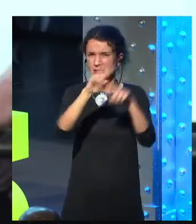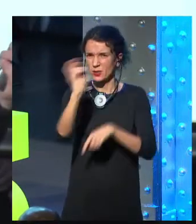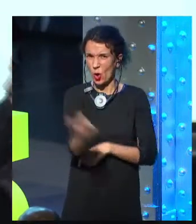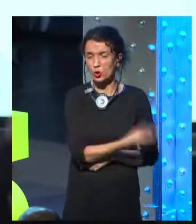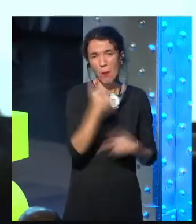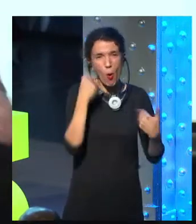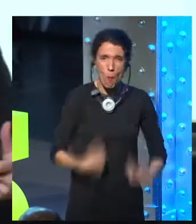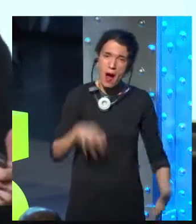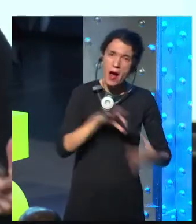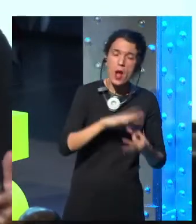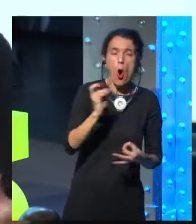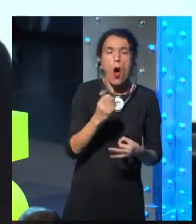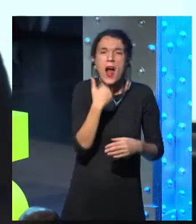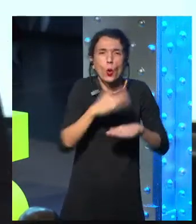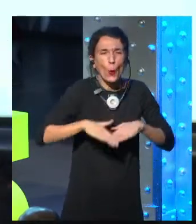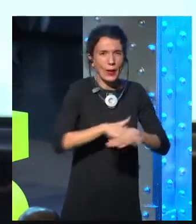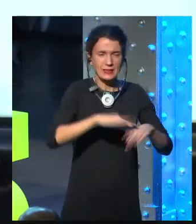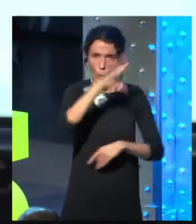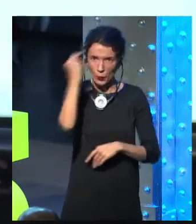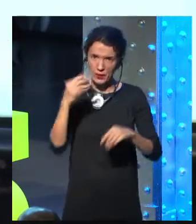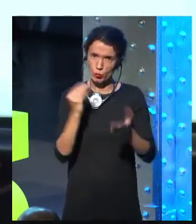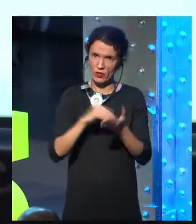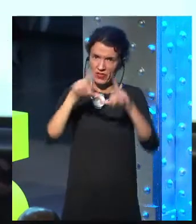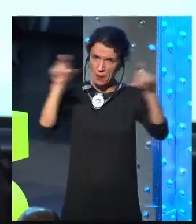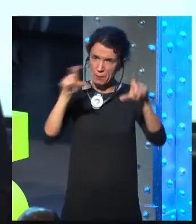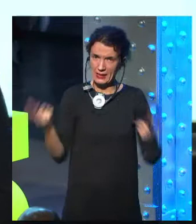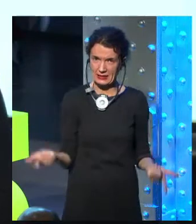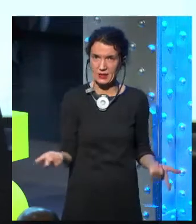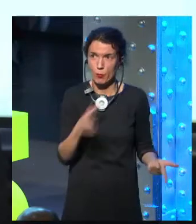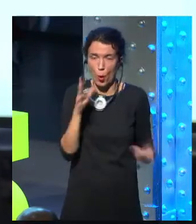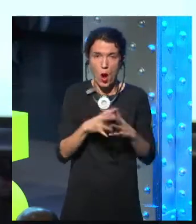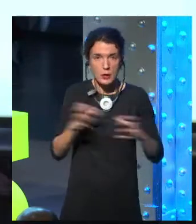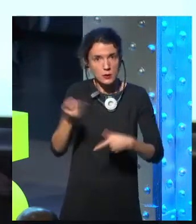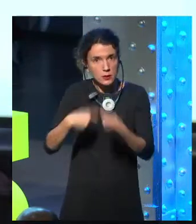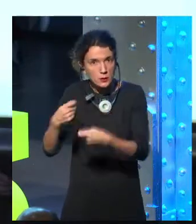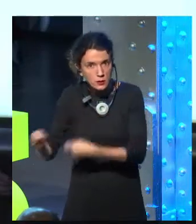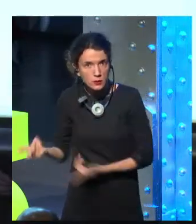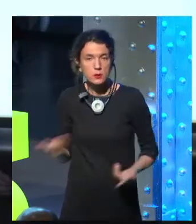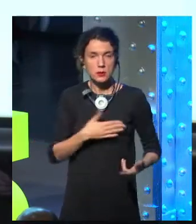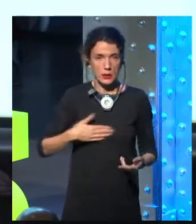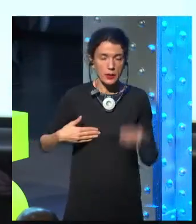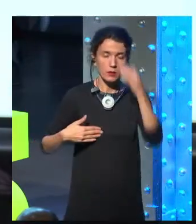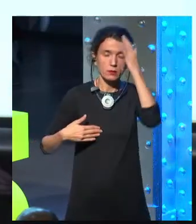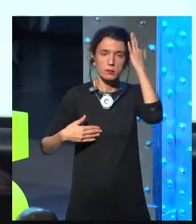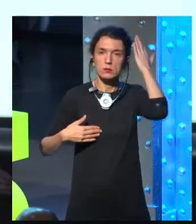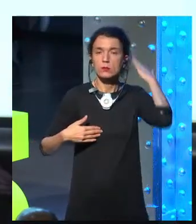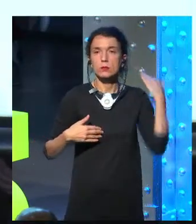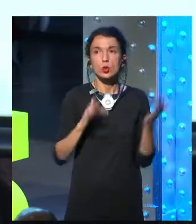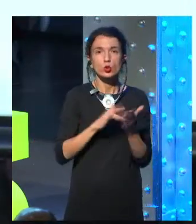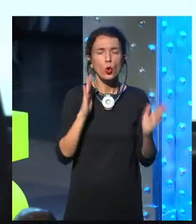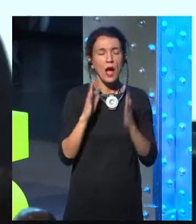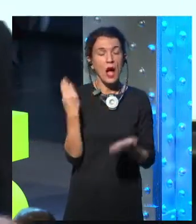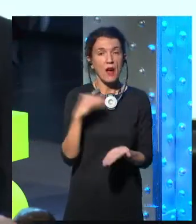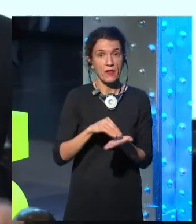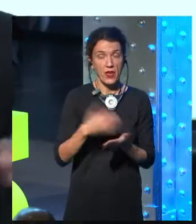So this was kind of this new Schrodinger's cat. People didn't know whether their pets were alive or dead. They trusted the technology to feed the pets,